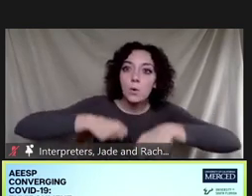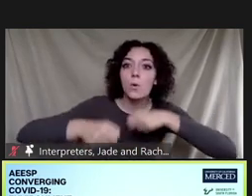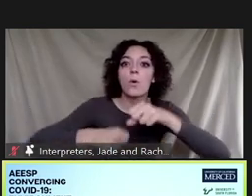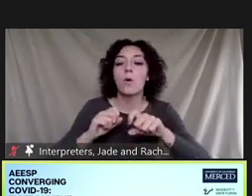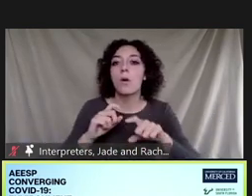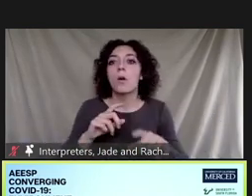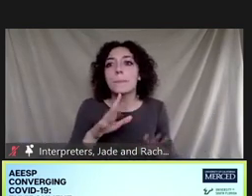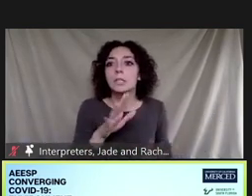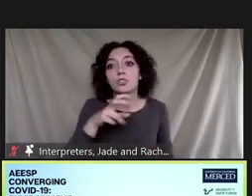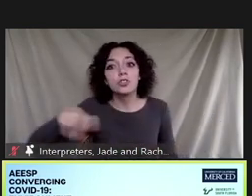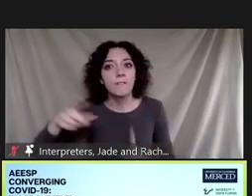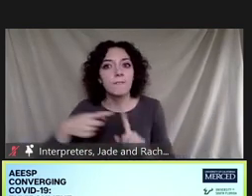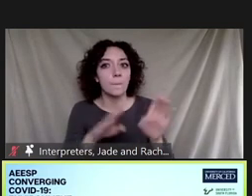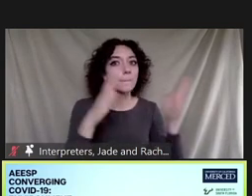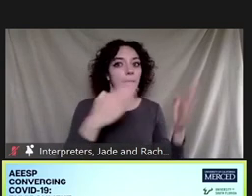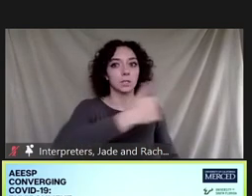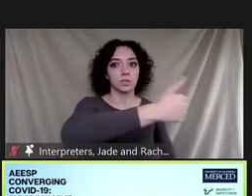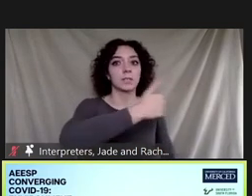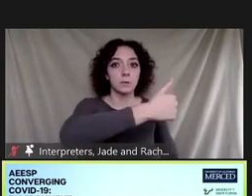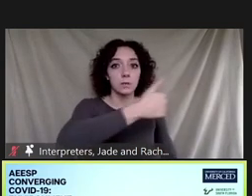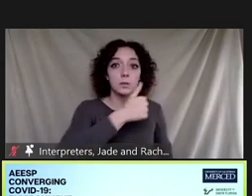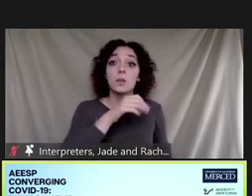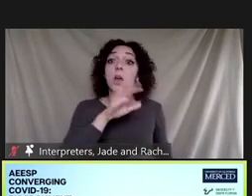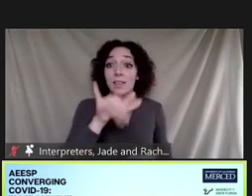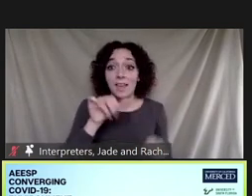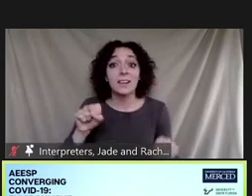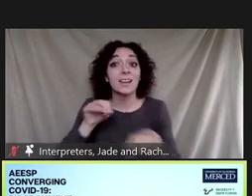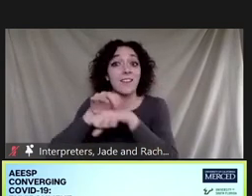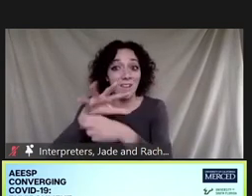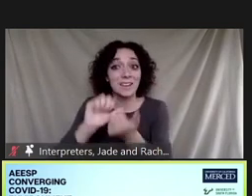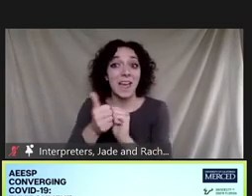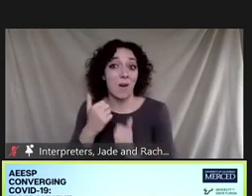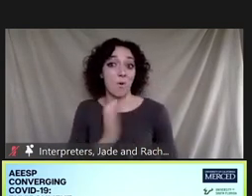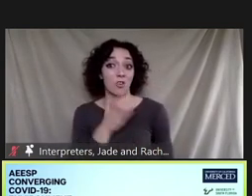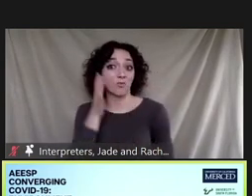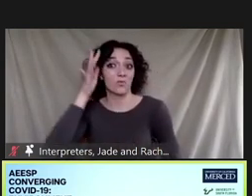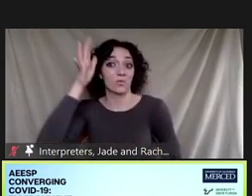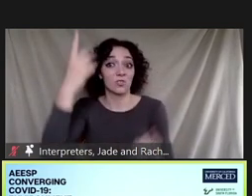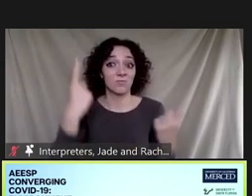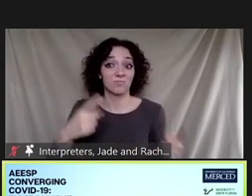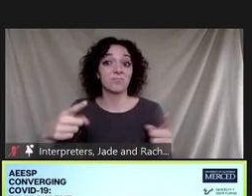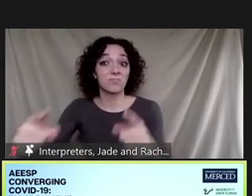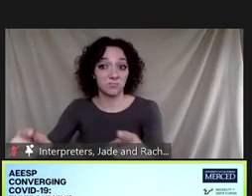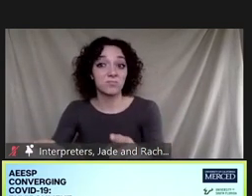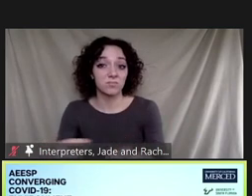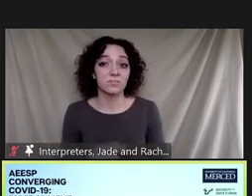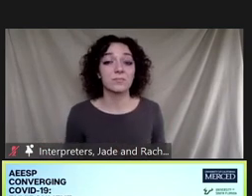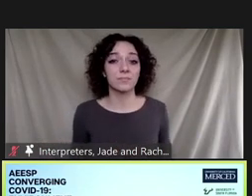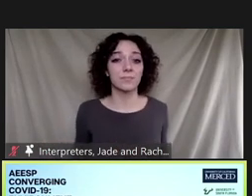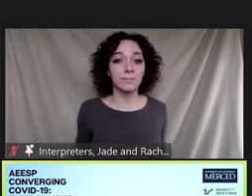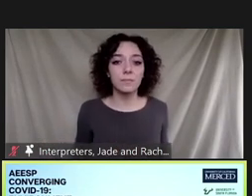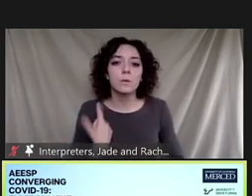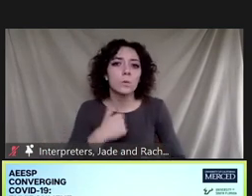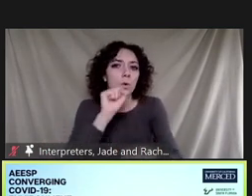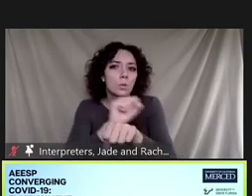these trends can affect the way that the future unfolds next slide please so what we're working on is